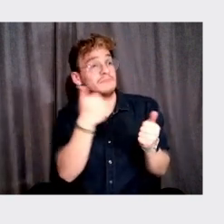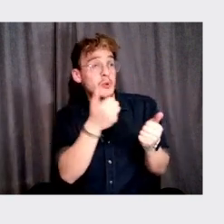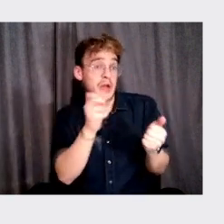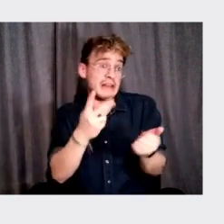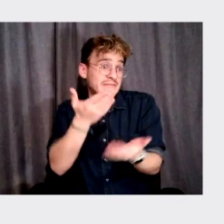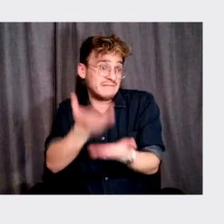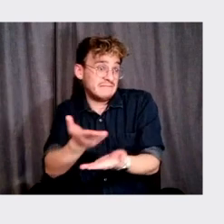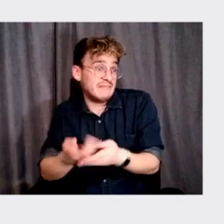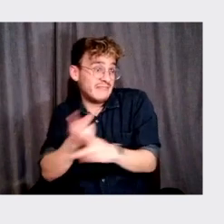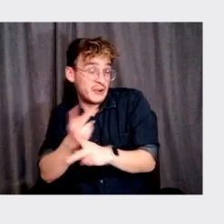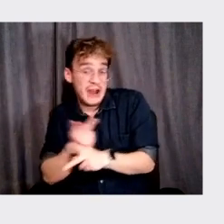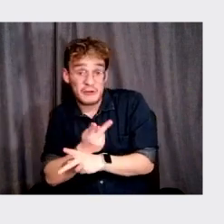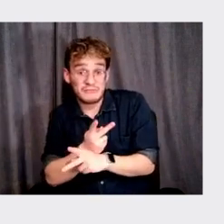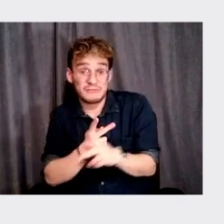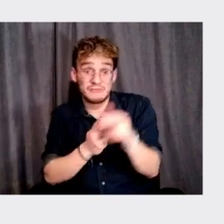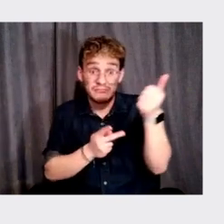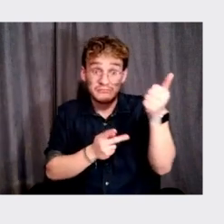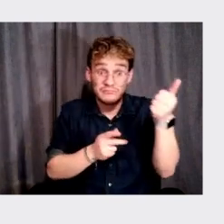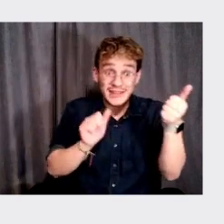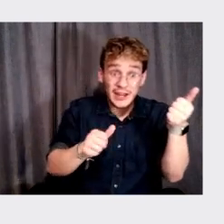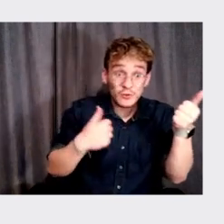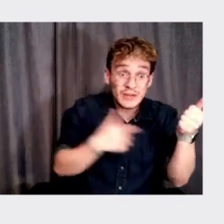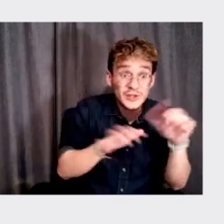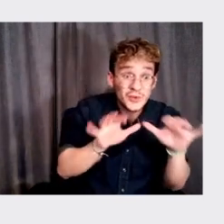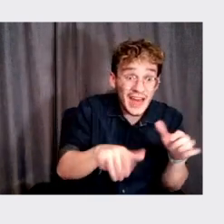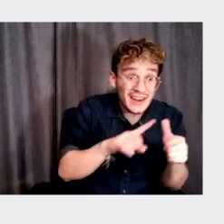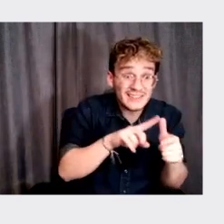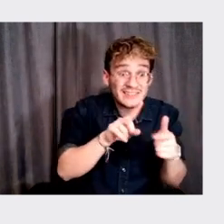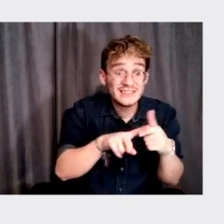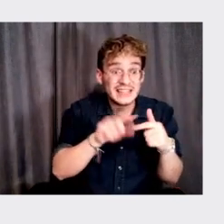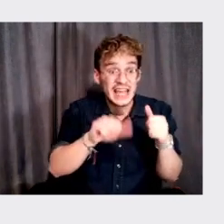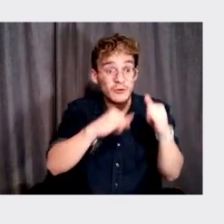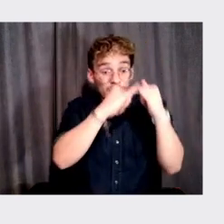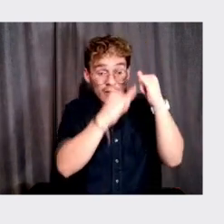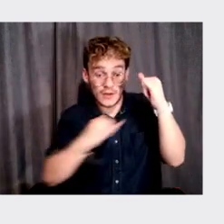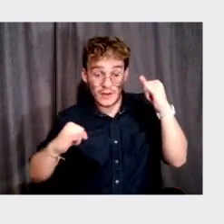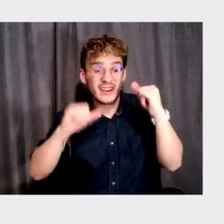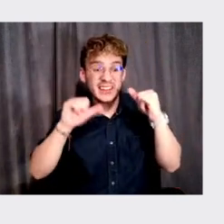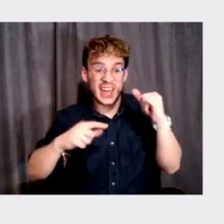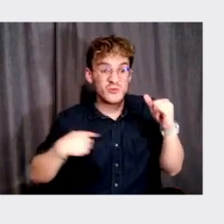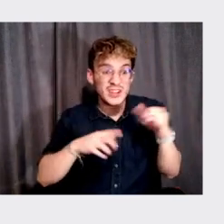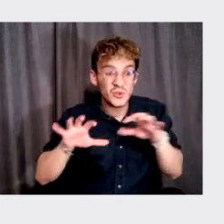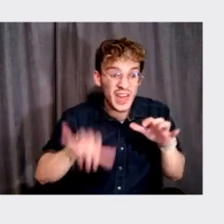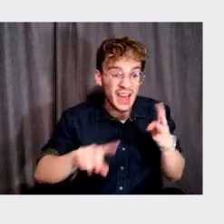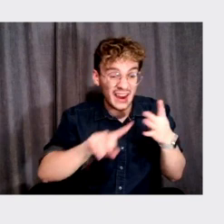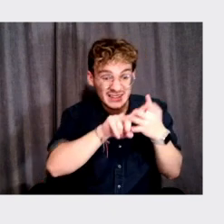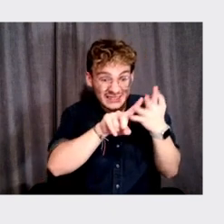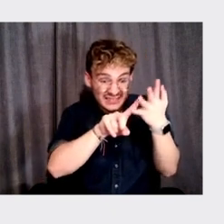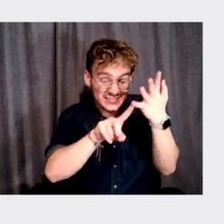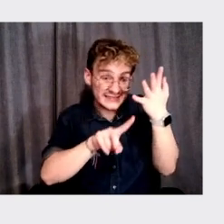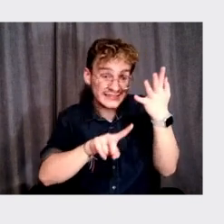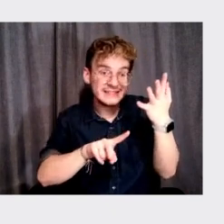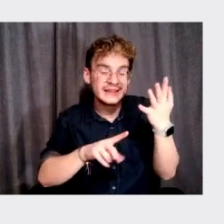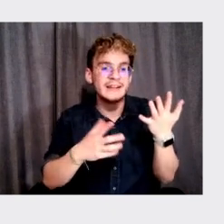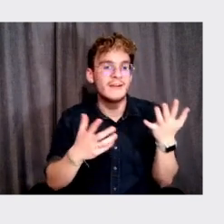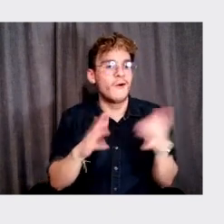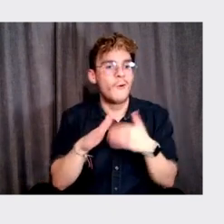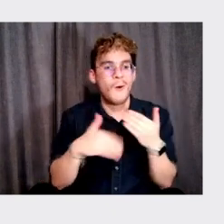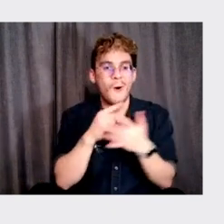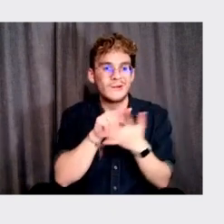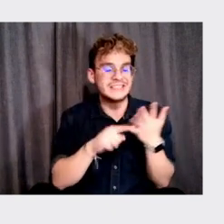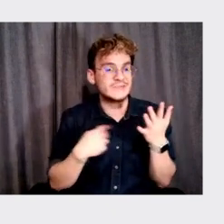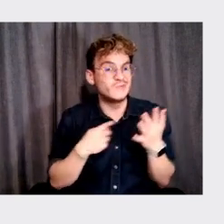were actually going to work. We had the idea. was like, oh, can we do that? Can we make the curves change? Can we actually make it work in a smaller canvas and, and,